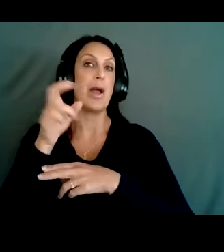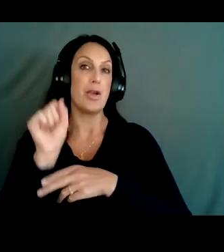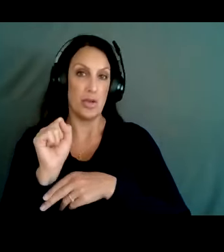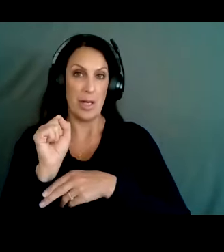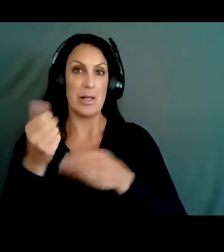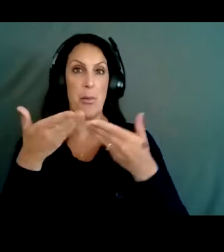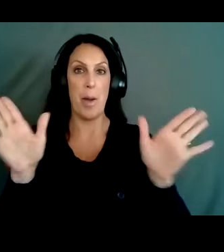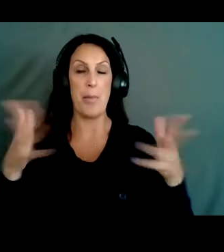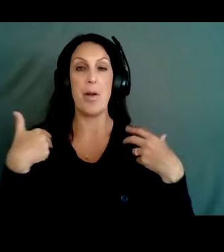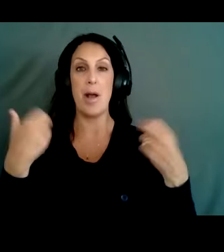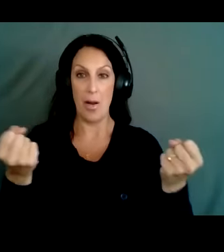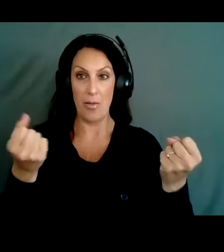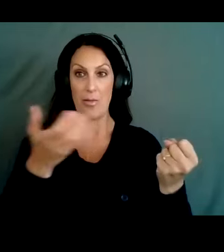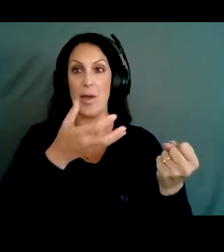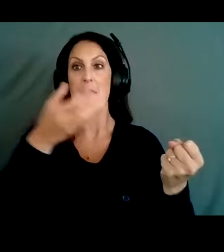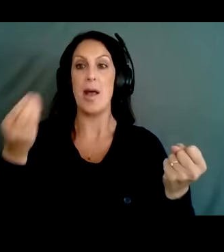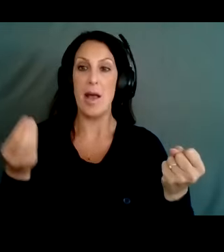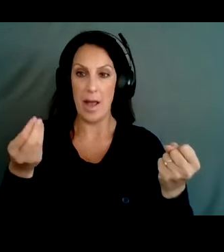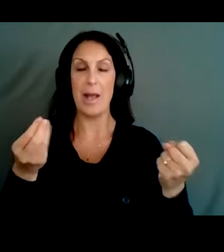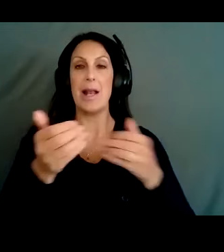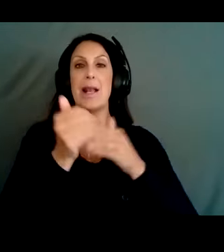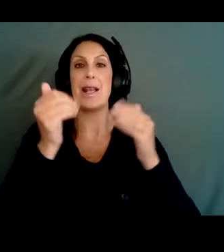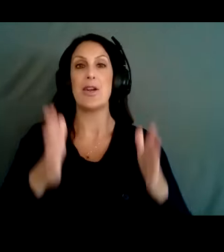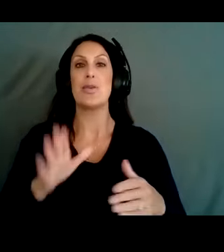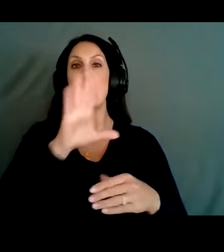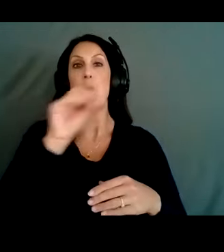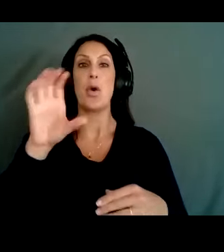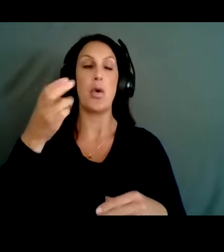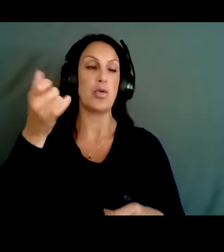and I am also a leadership co-chair.